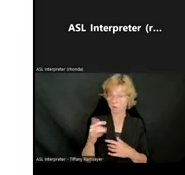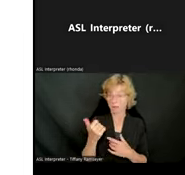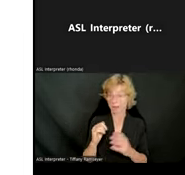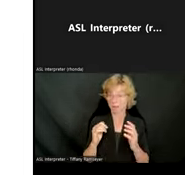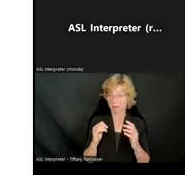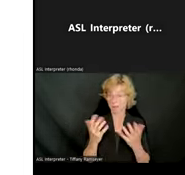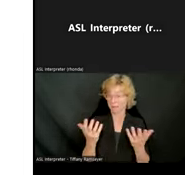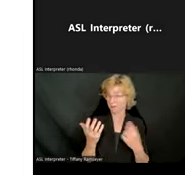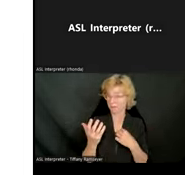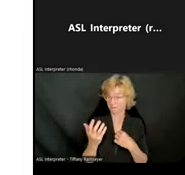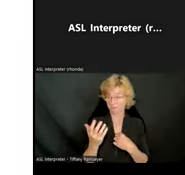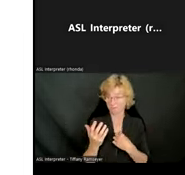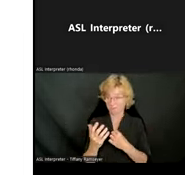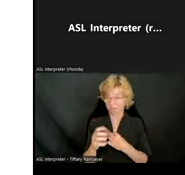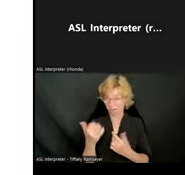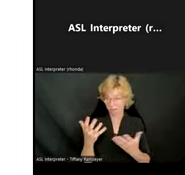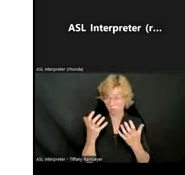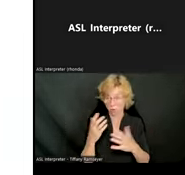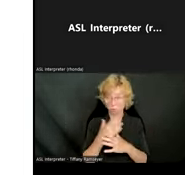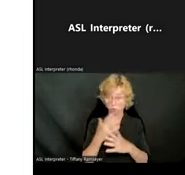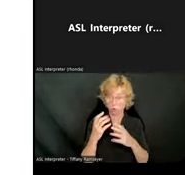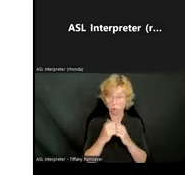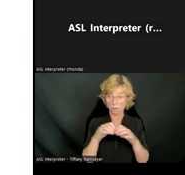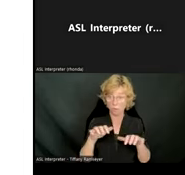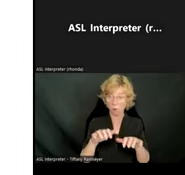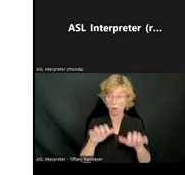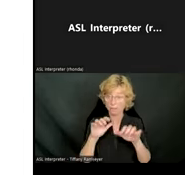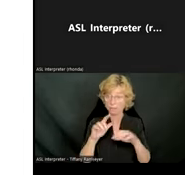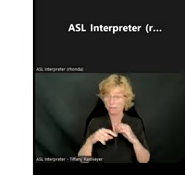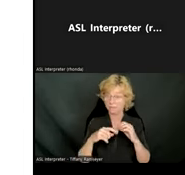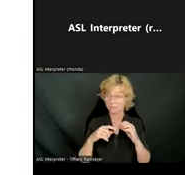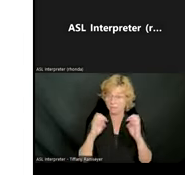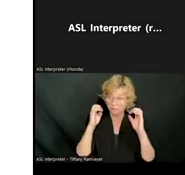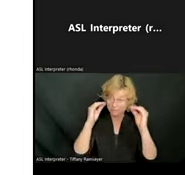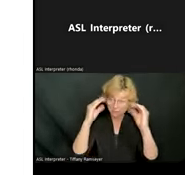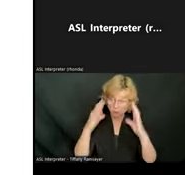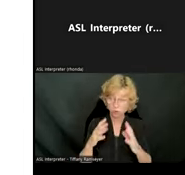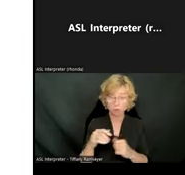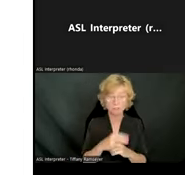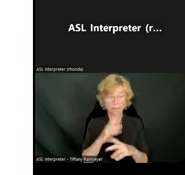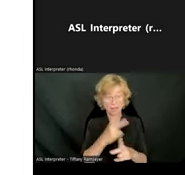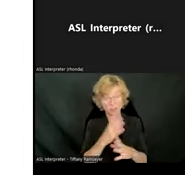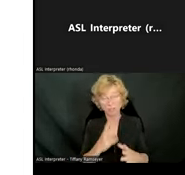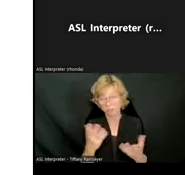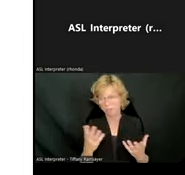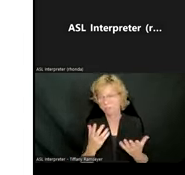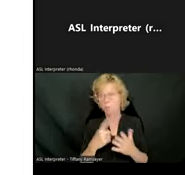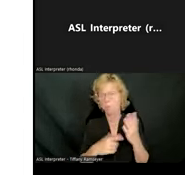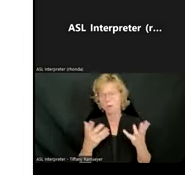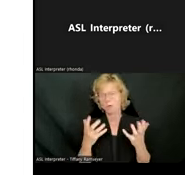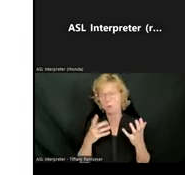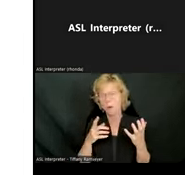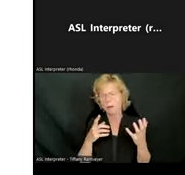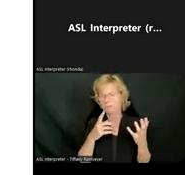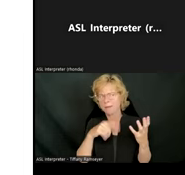educators and caretakers? What would you like them to know about students in their classroom that may be like you?